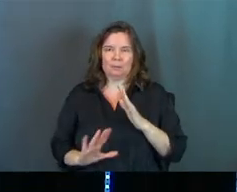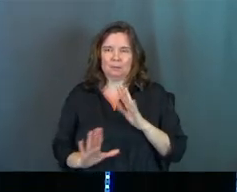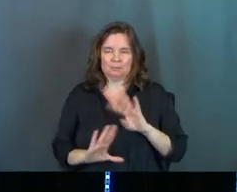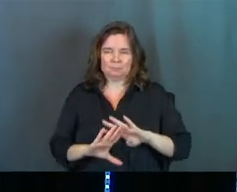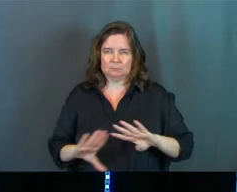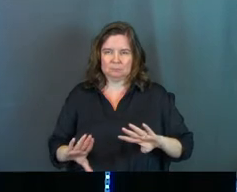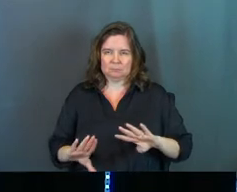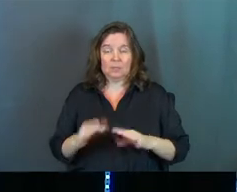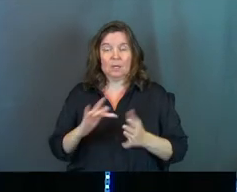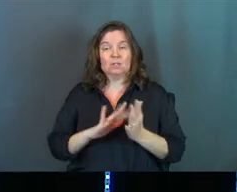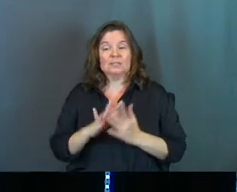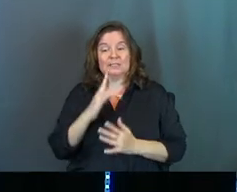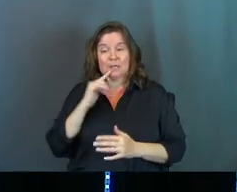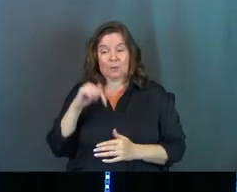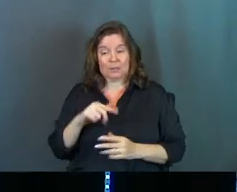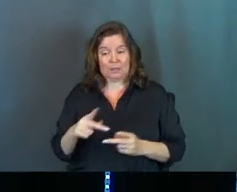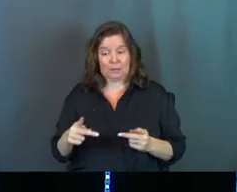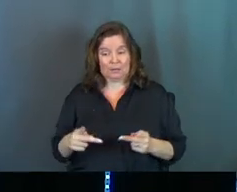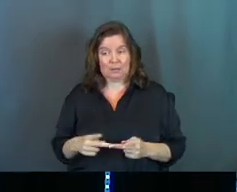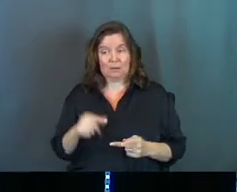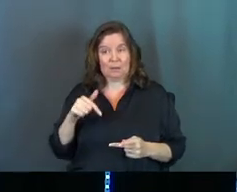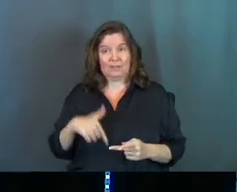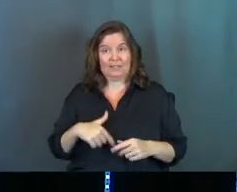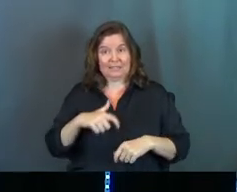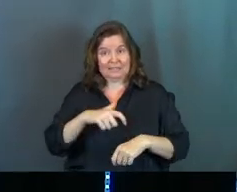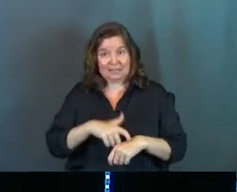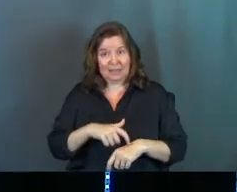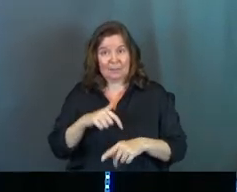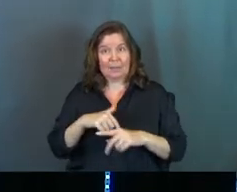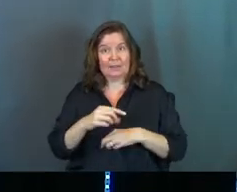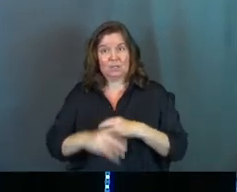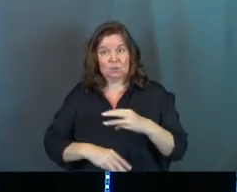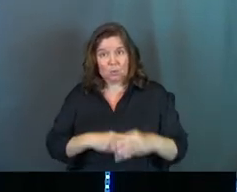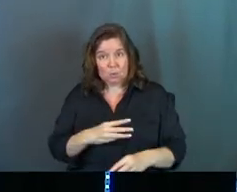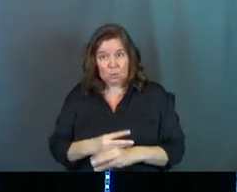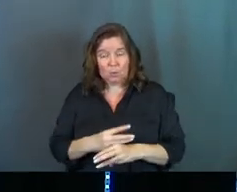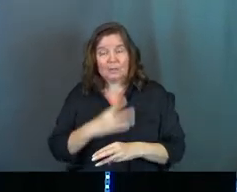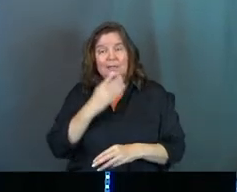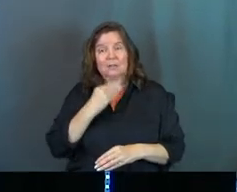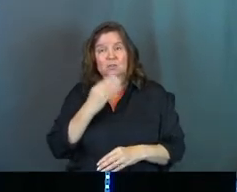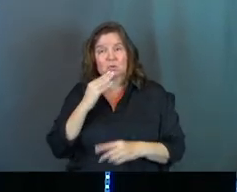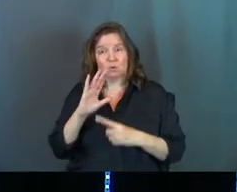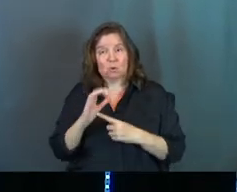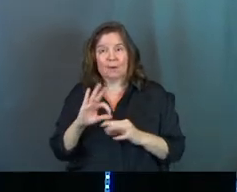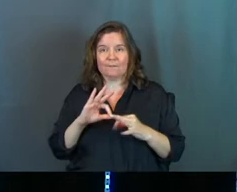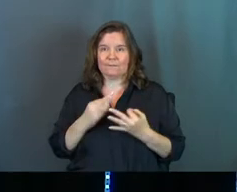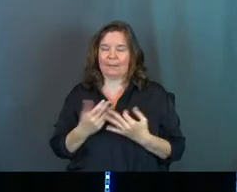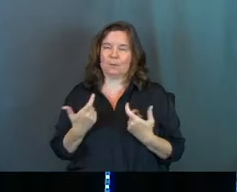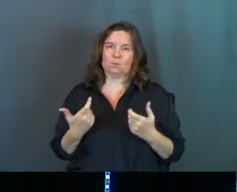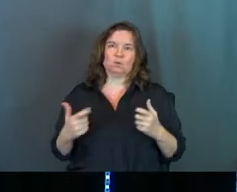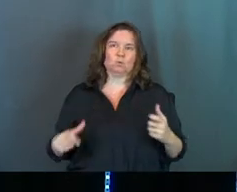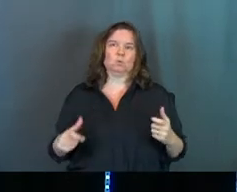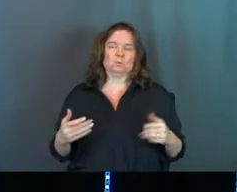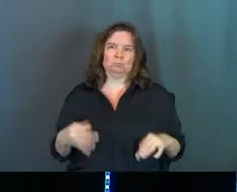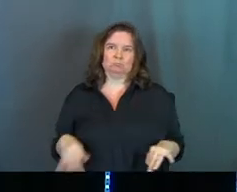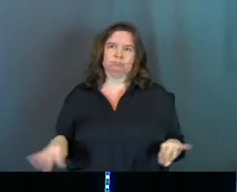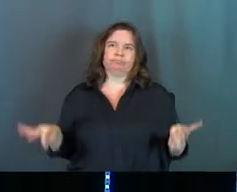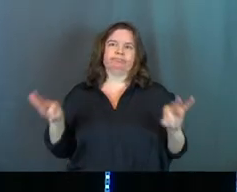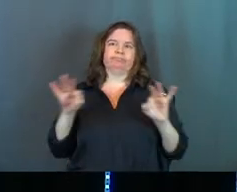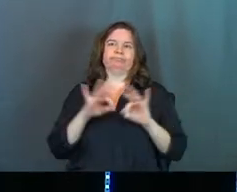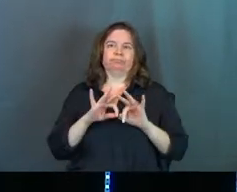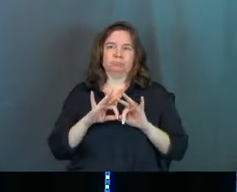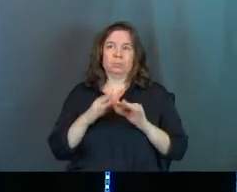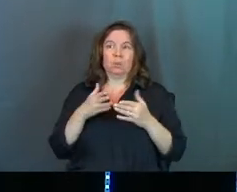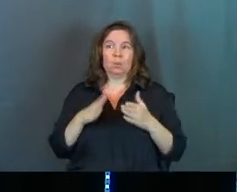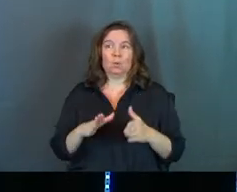in, and you have to understand when he's in this place, in this time, in this world, in Jewish culture, family was huge, okay? Like the